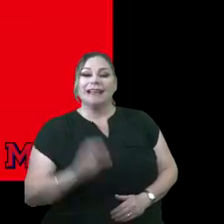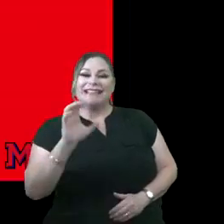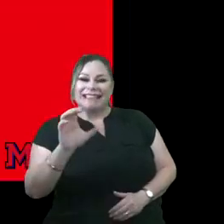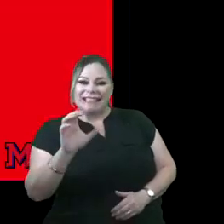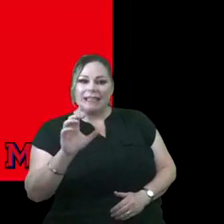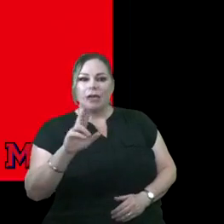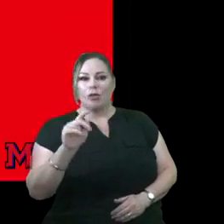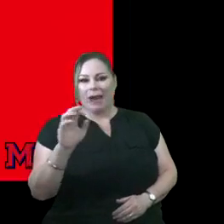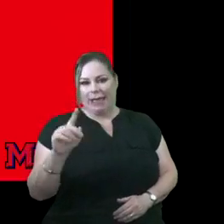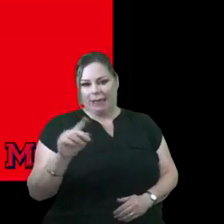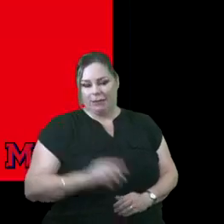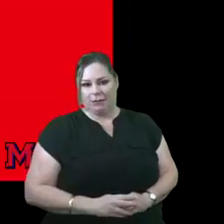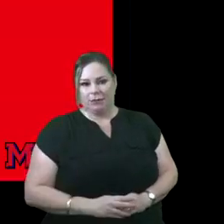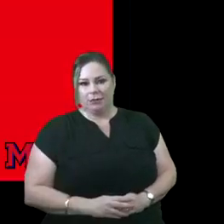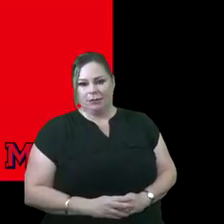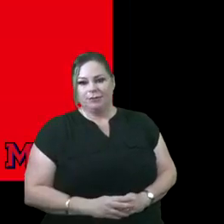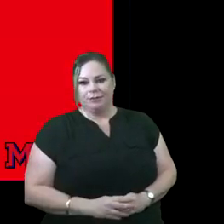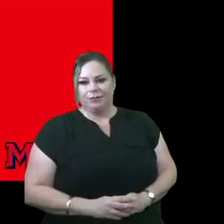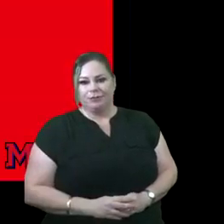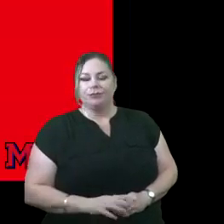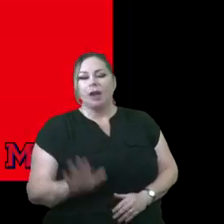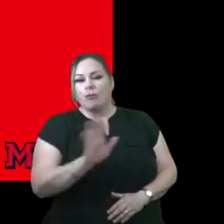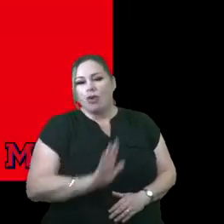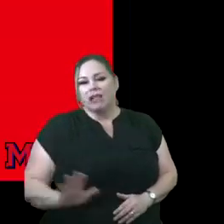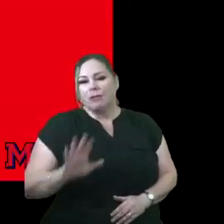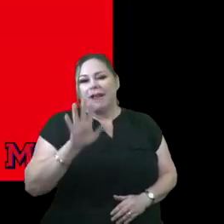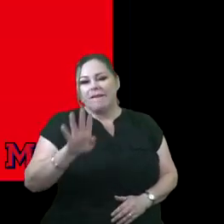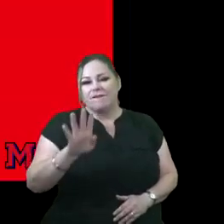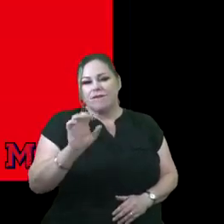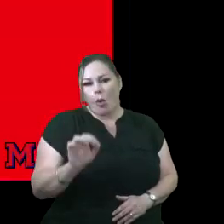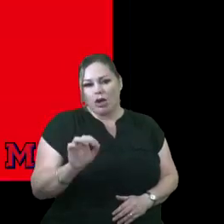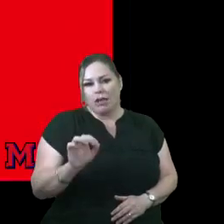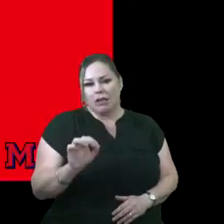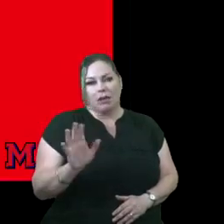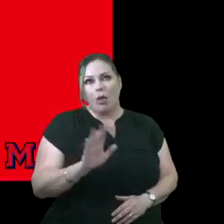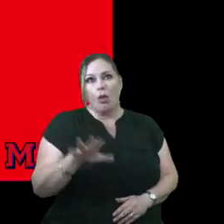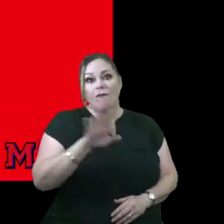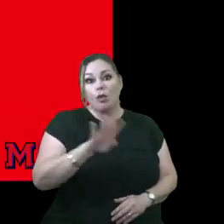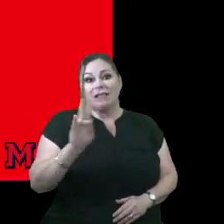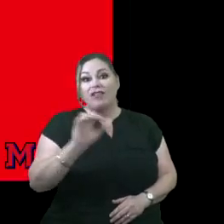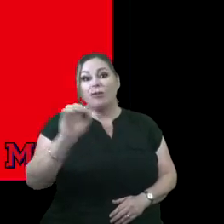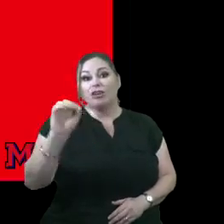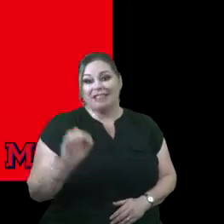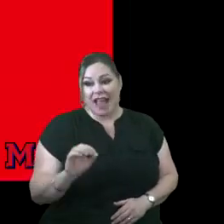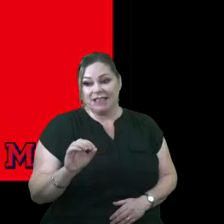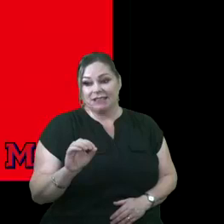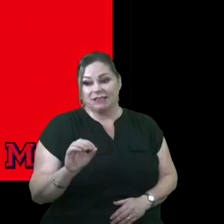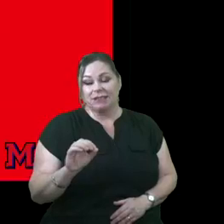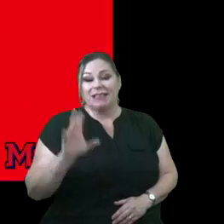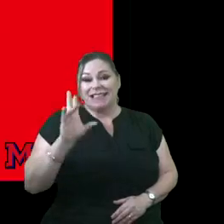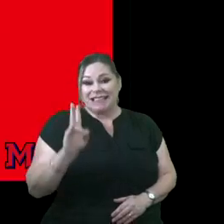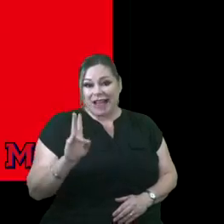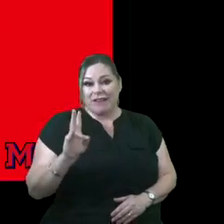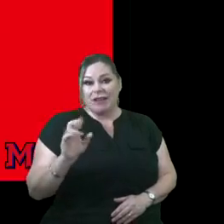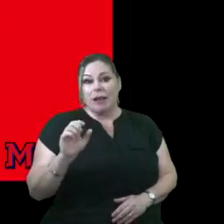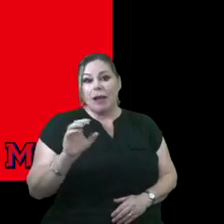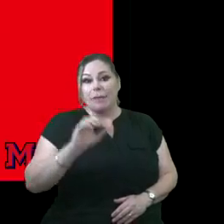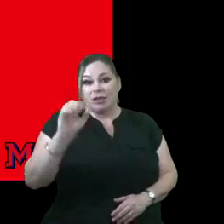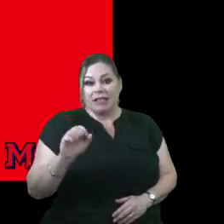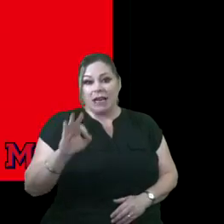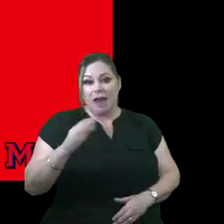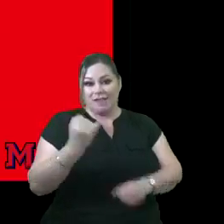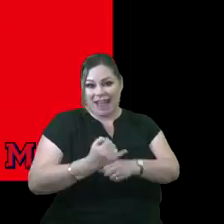campuses are located so approximately 40 47% or 7% of our